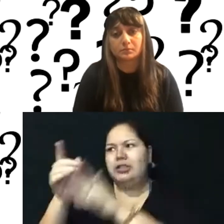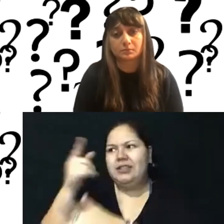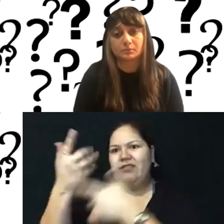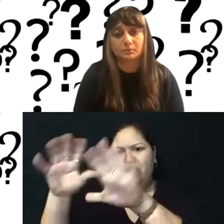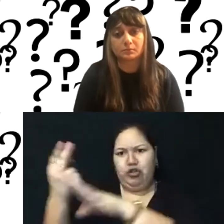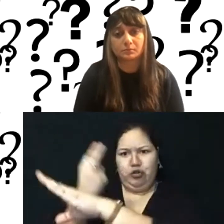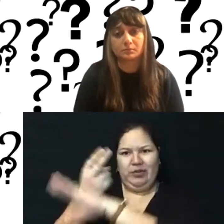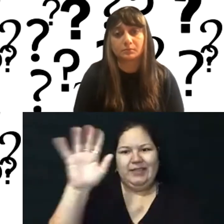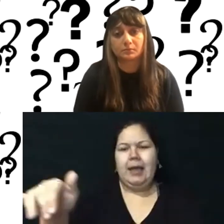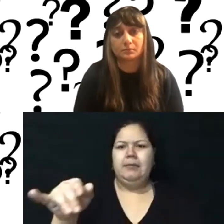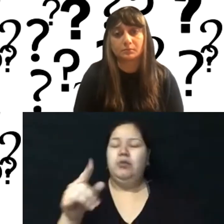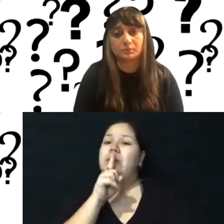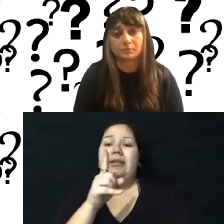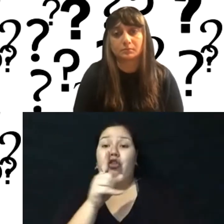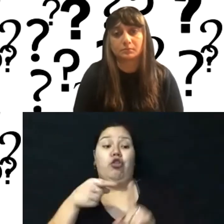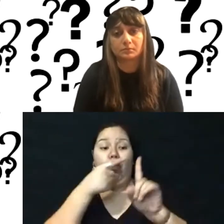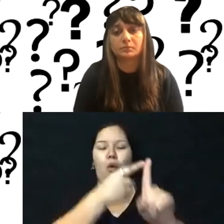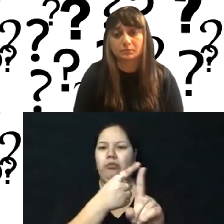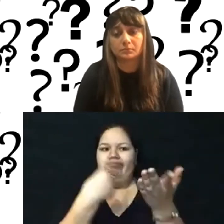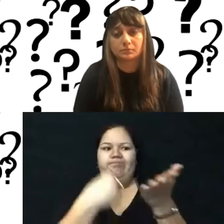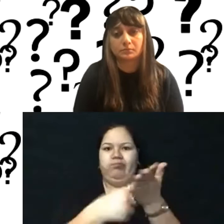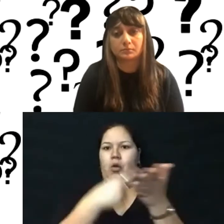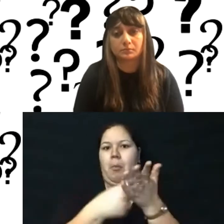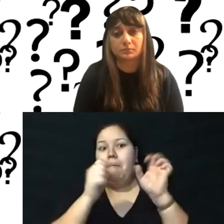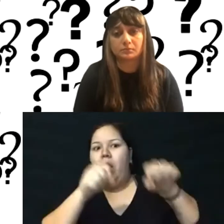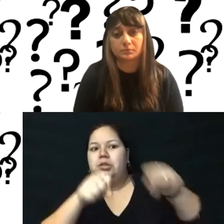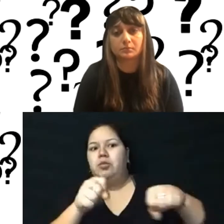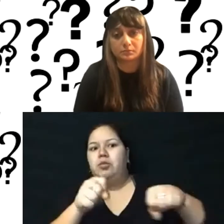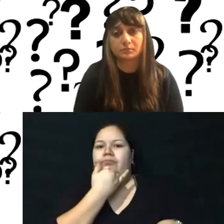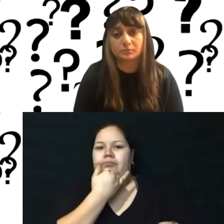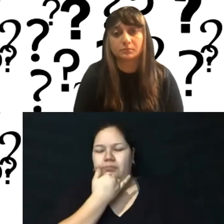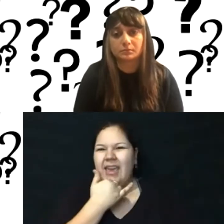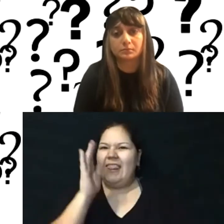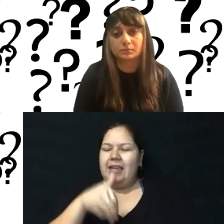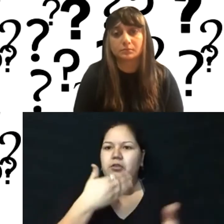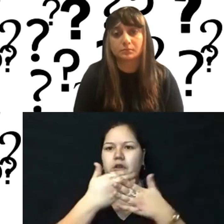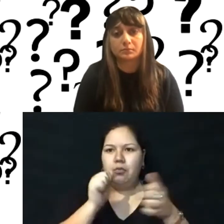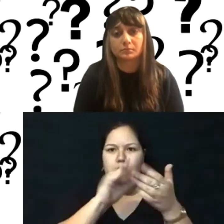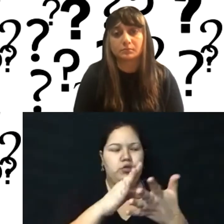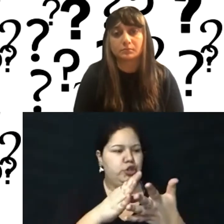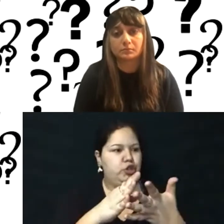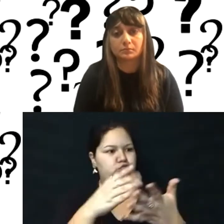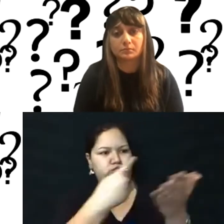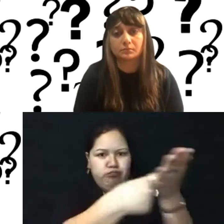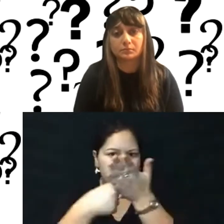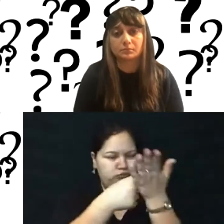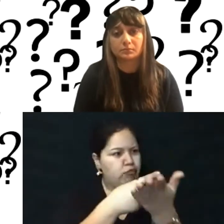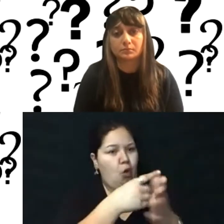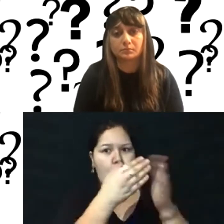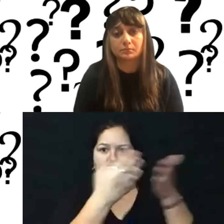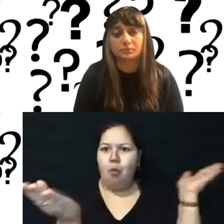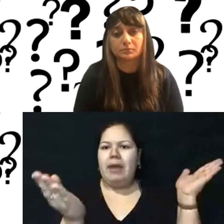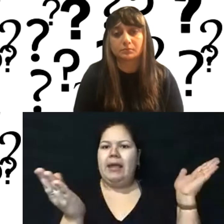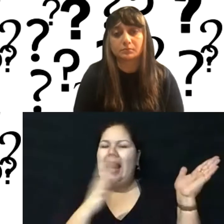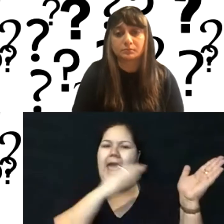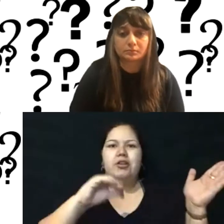that could go wrong? And that's where people can blue sky without it seeming threatening. And I'm very helpful. But Andrew, you